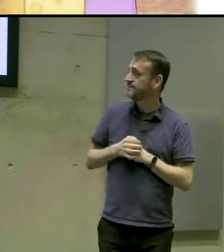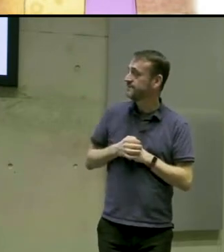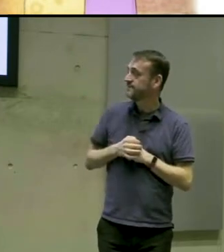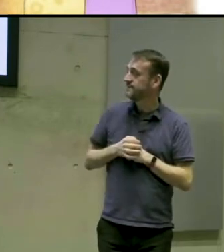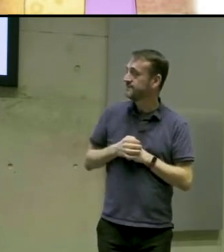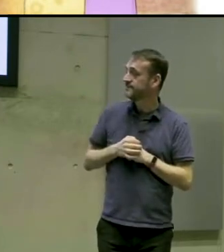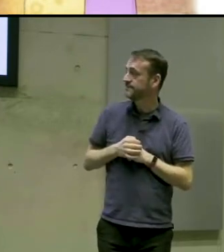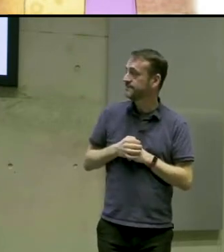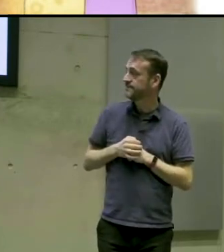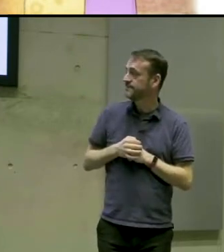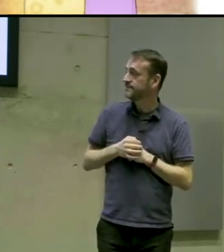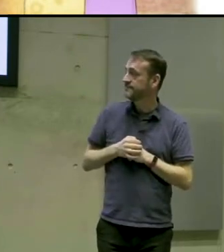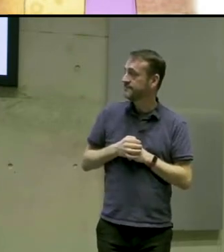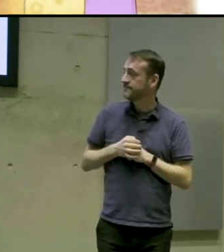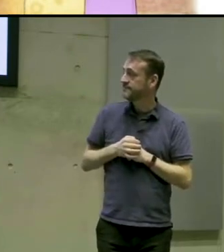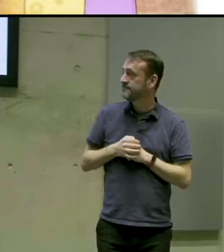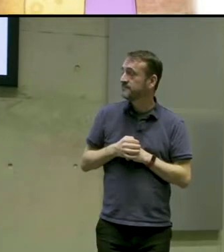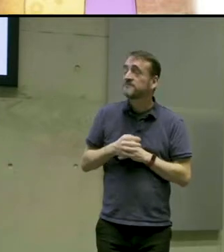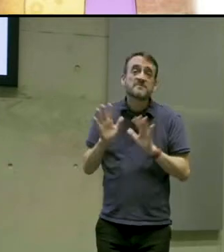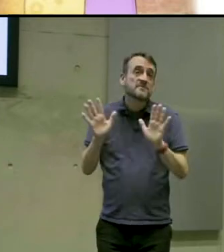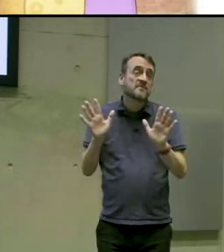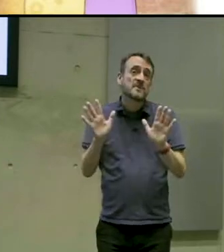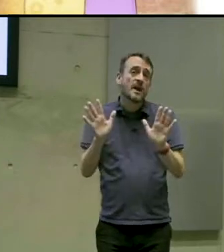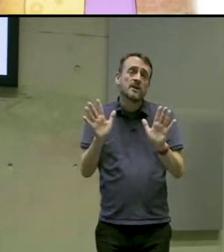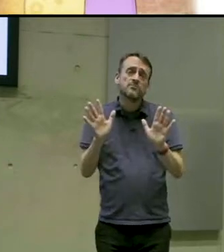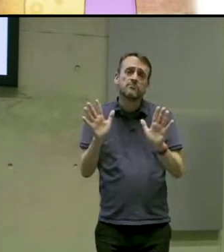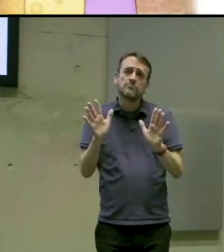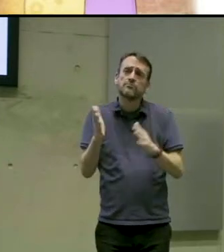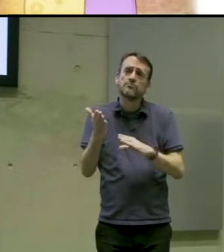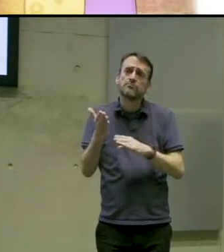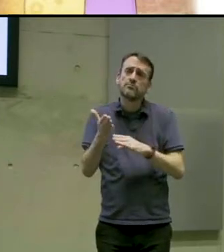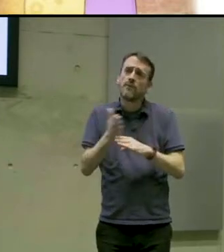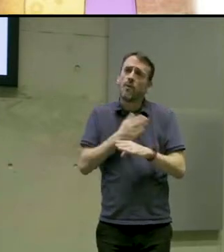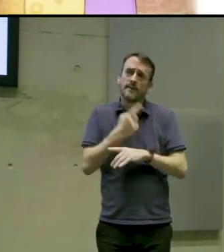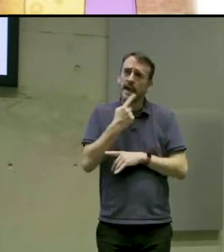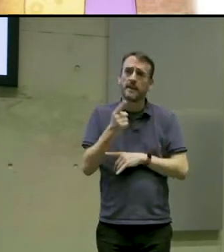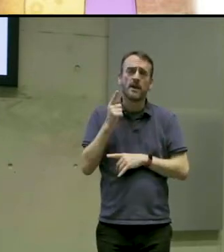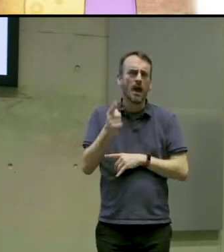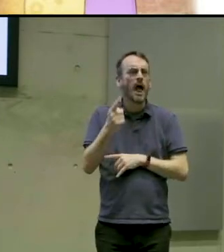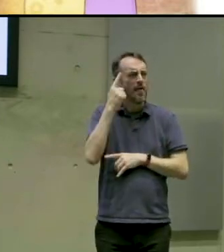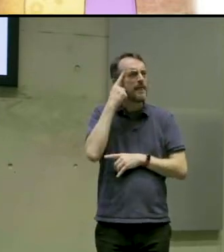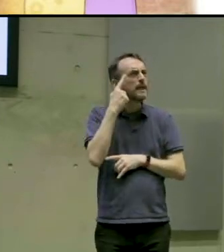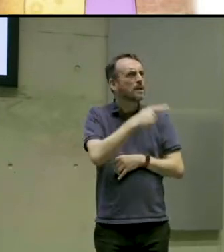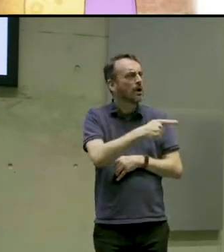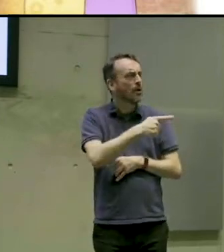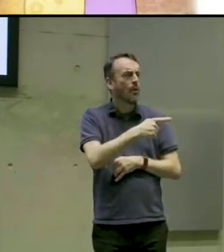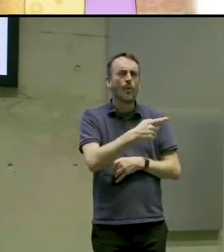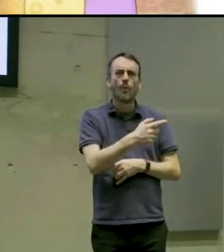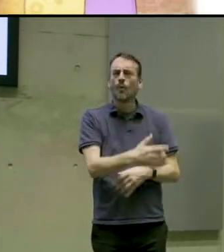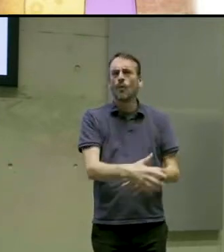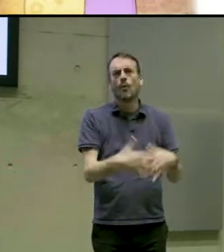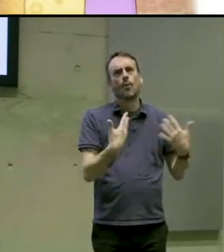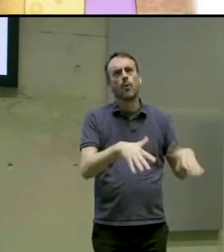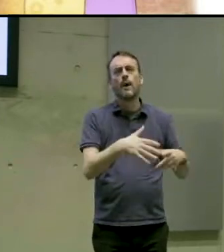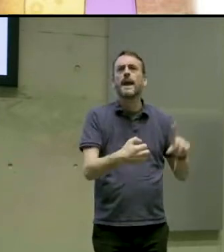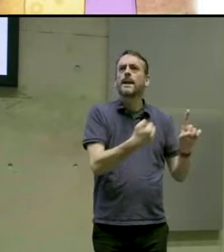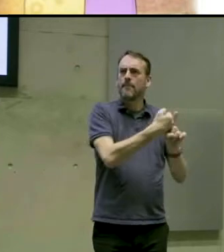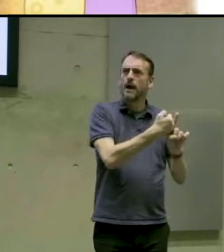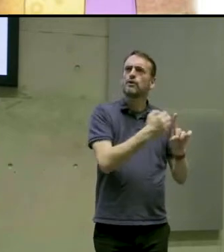As previously said, the audio descriptions were a huge impact. But another one,